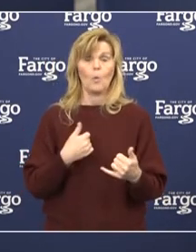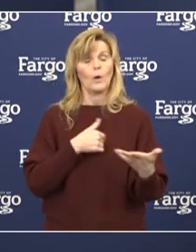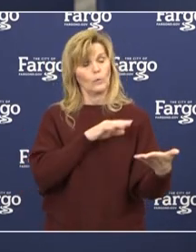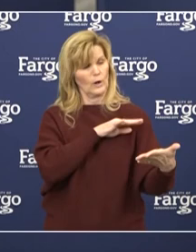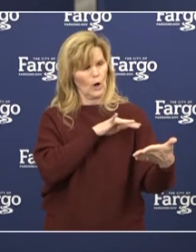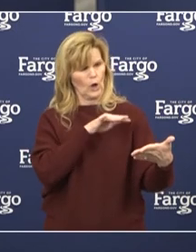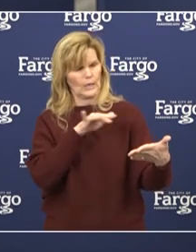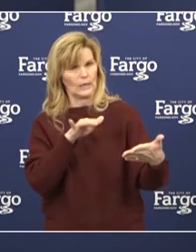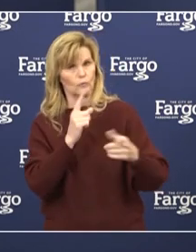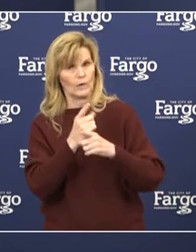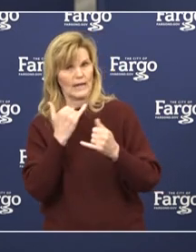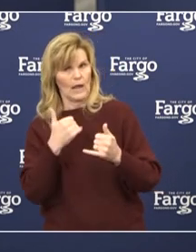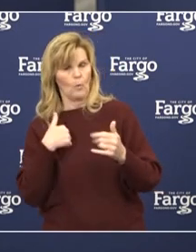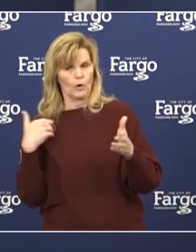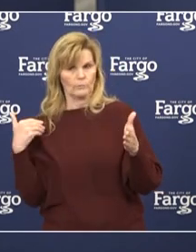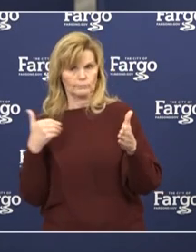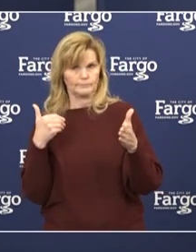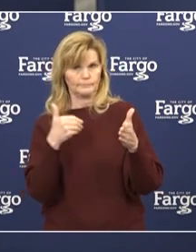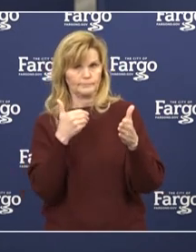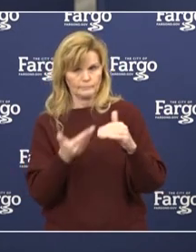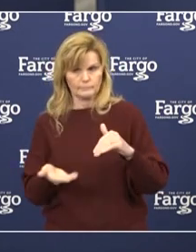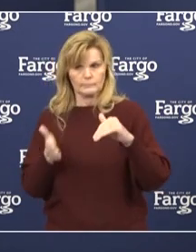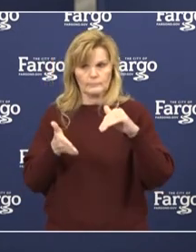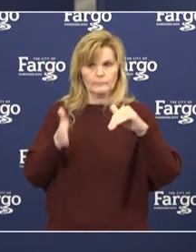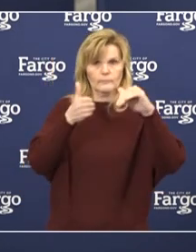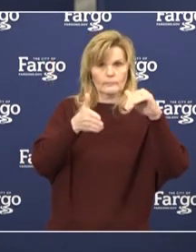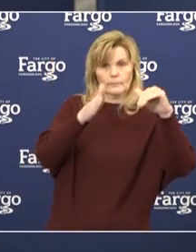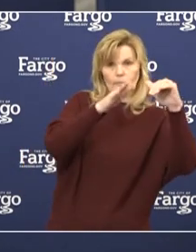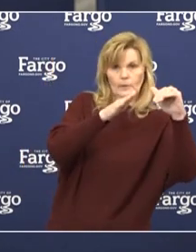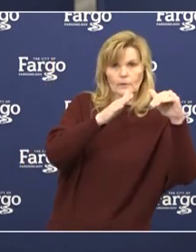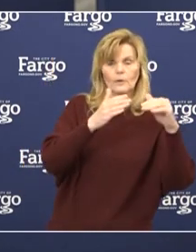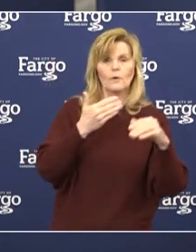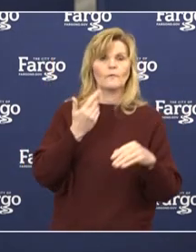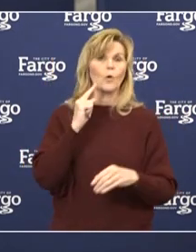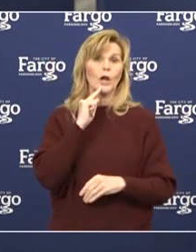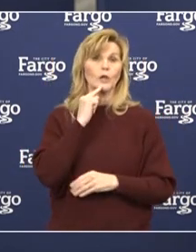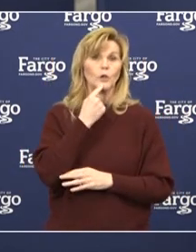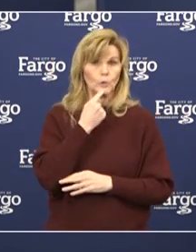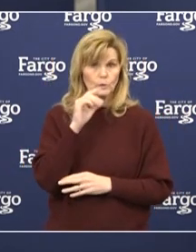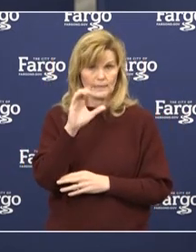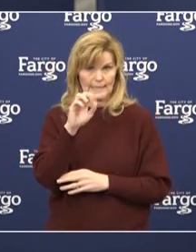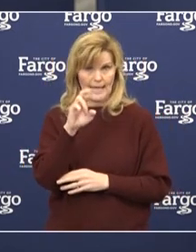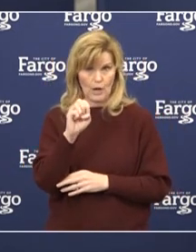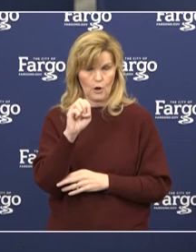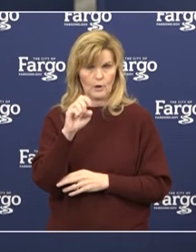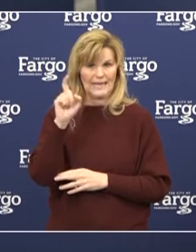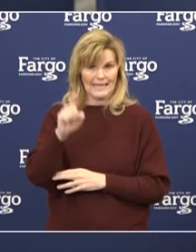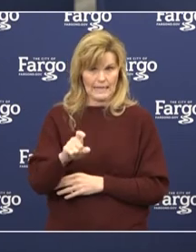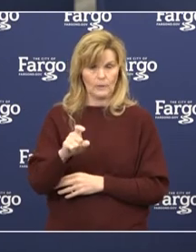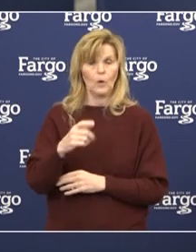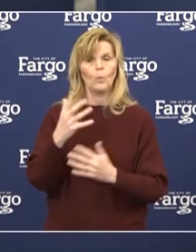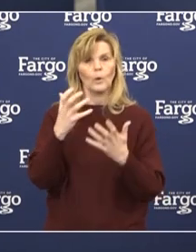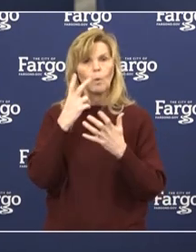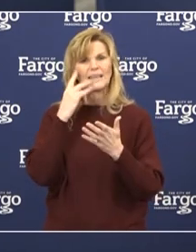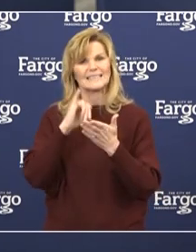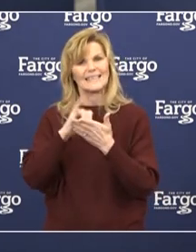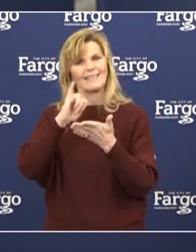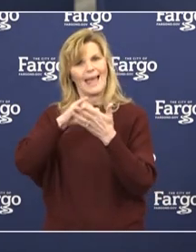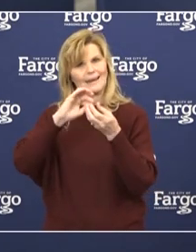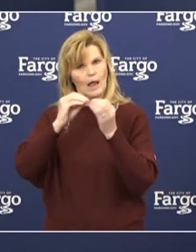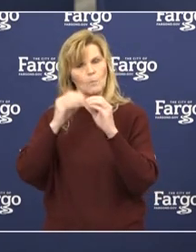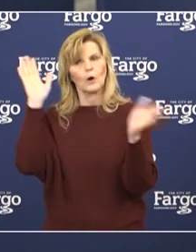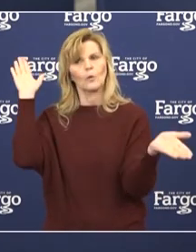directionally, we are continuing to see an increasing trend for acute care needs. And I believe we'd want to see that trend starting to come down